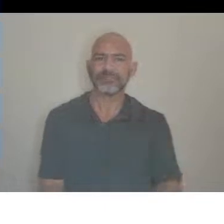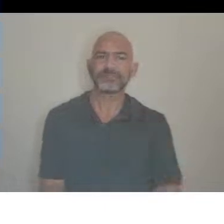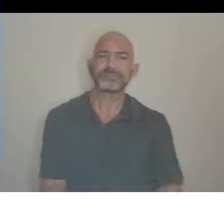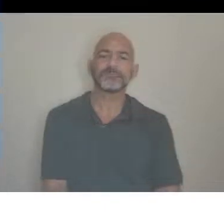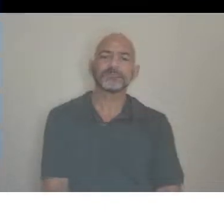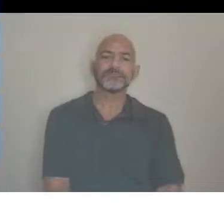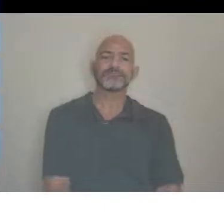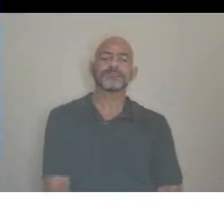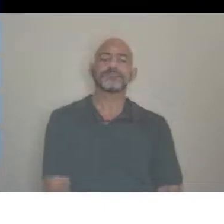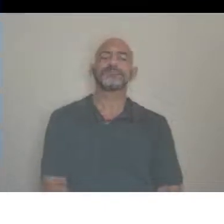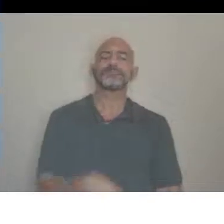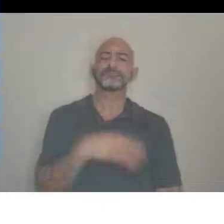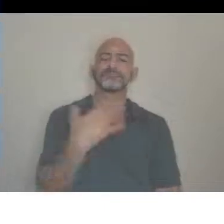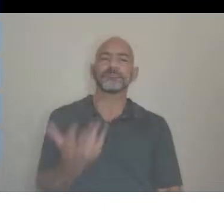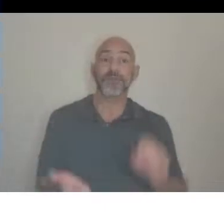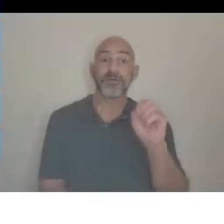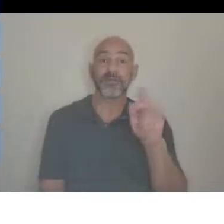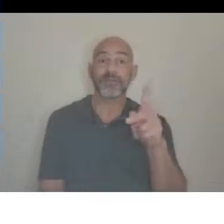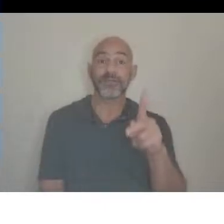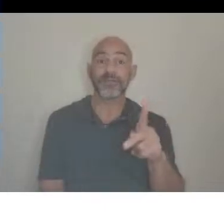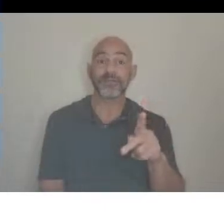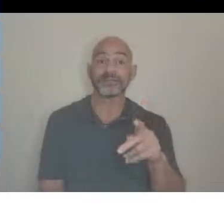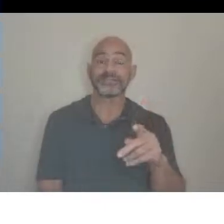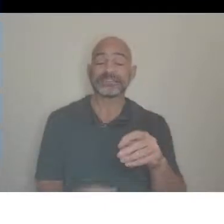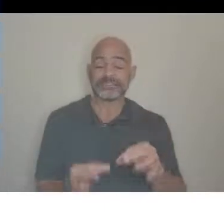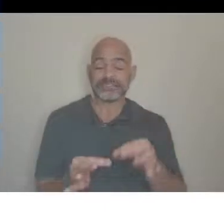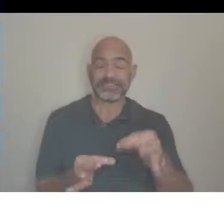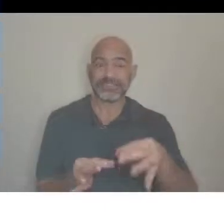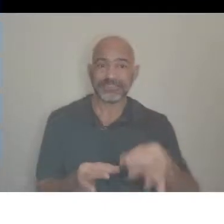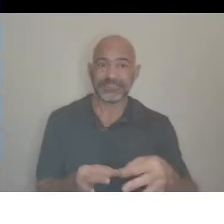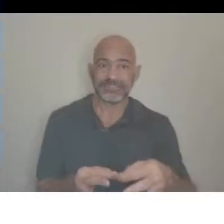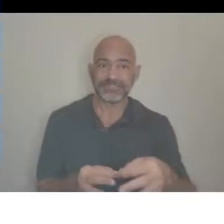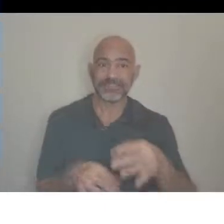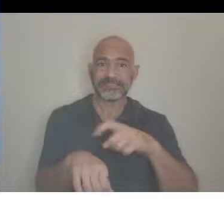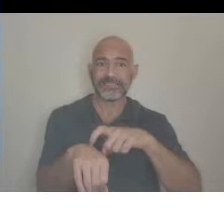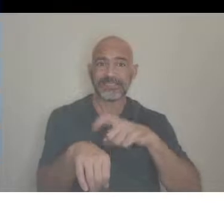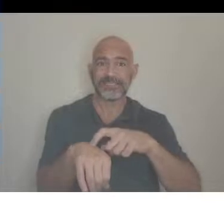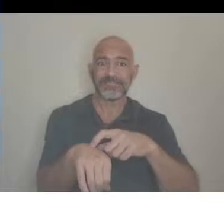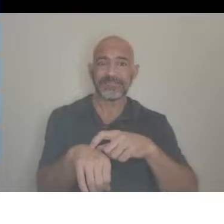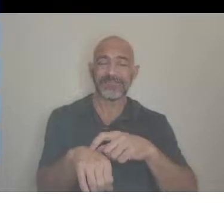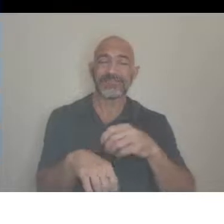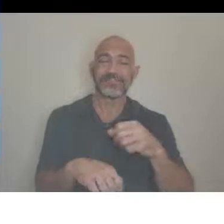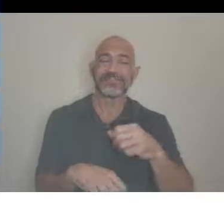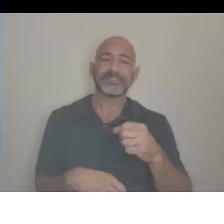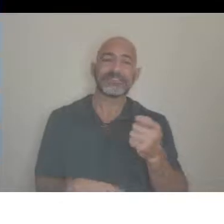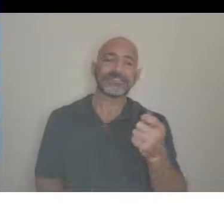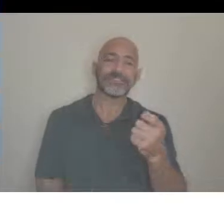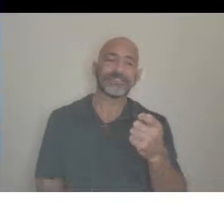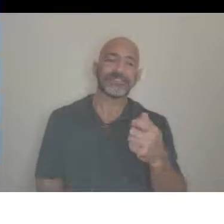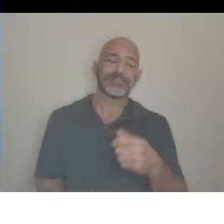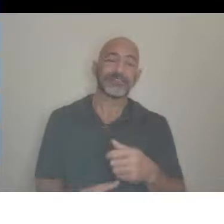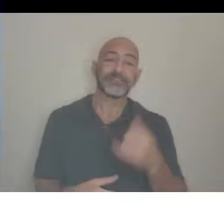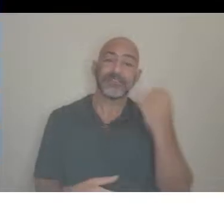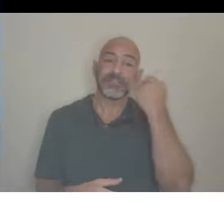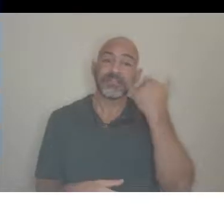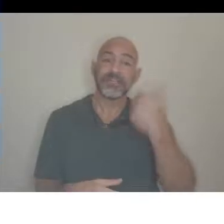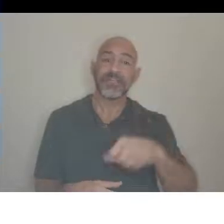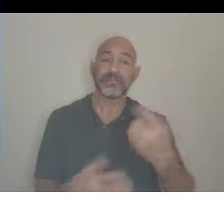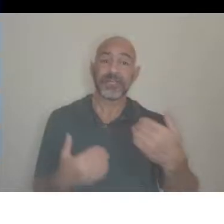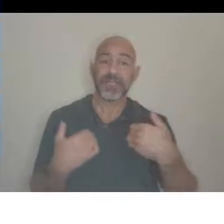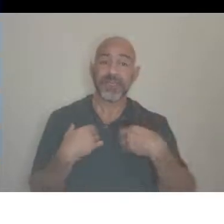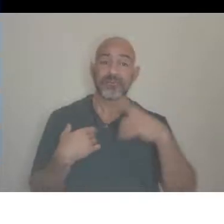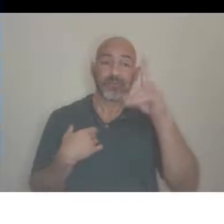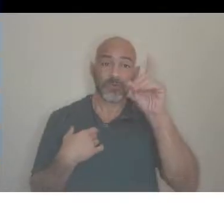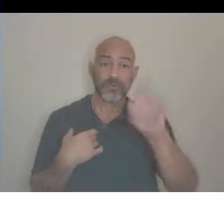okay, uh, I know we've run a little over time for some folks, but if anyone does have questions, please